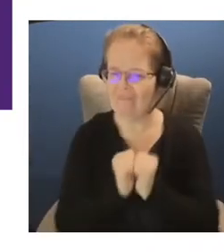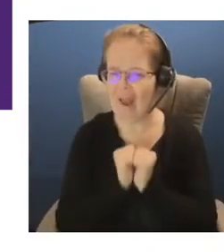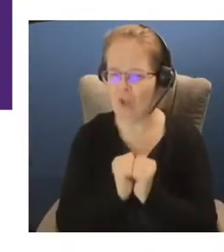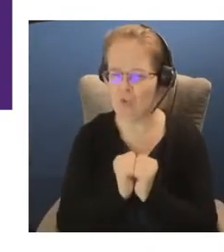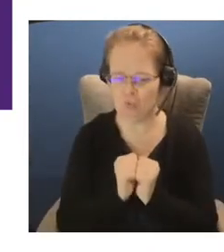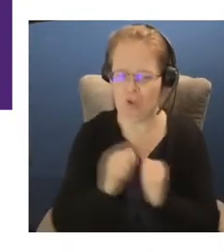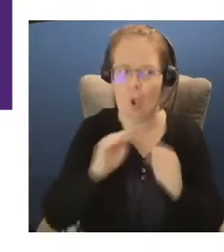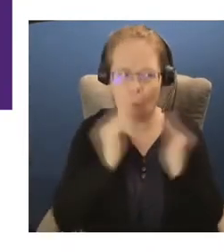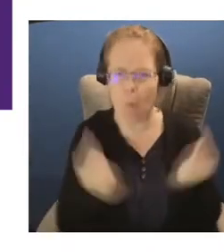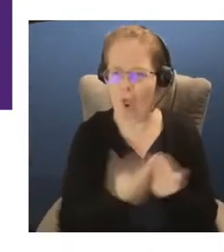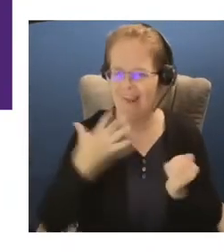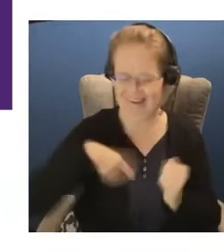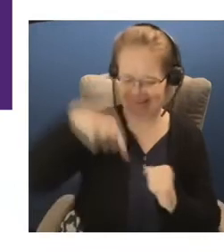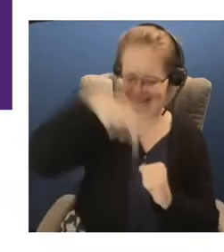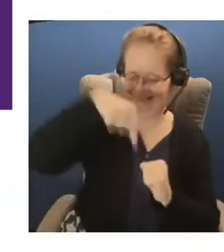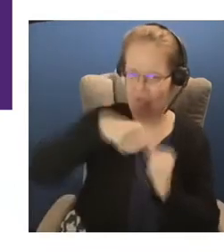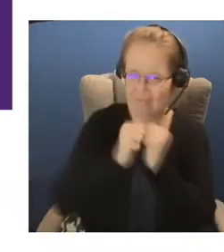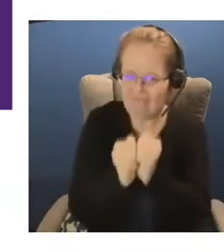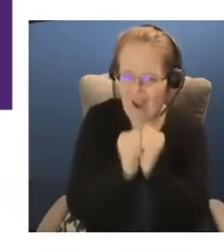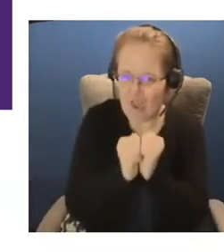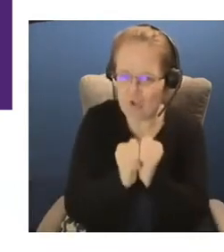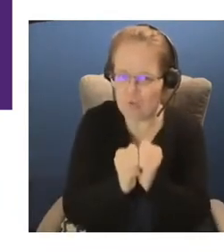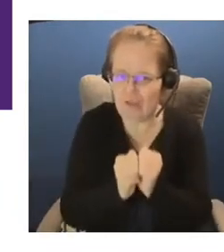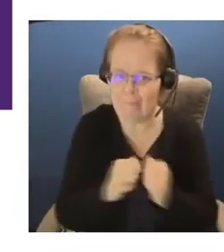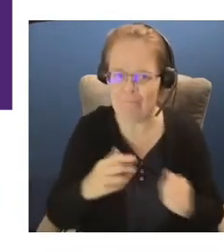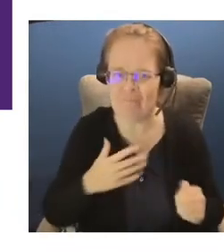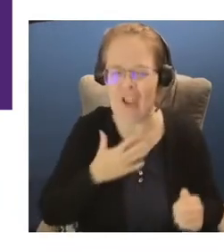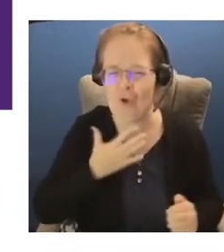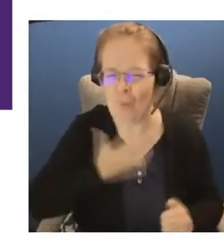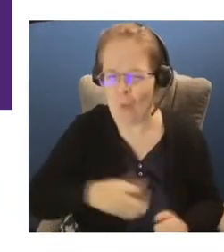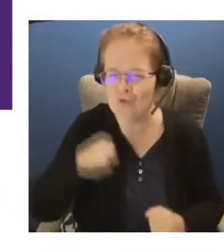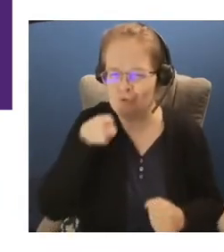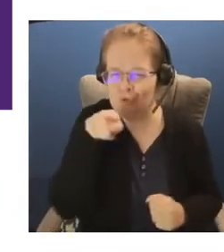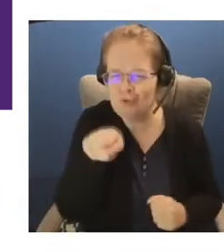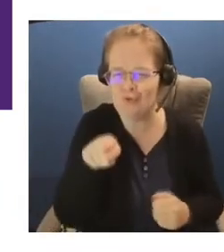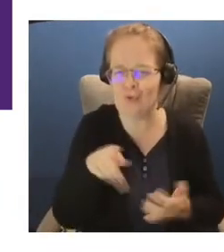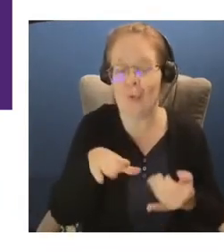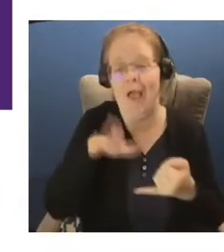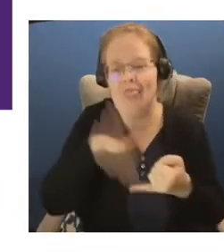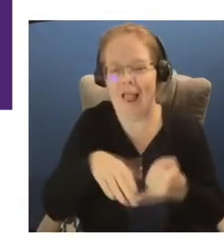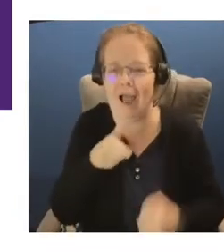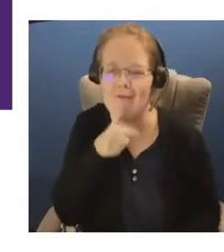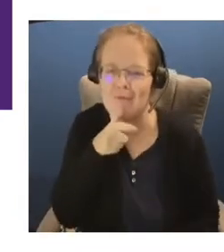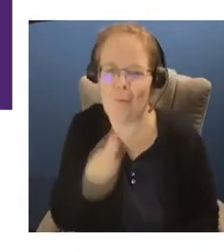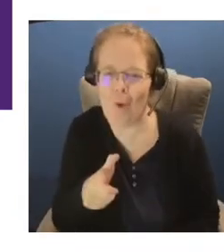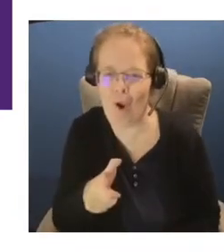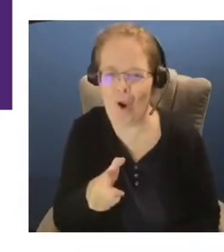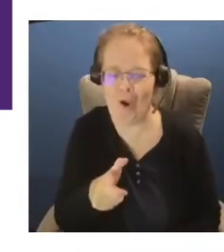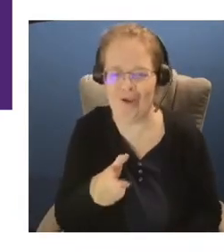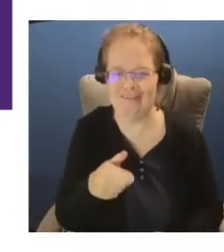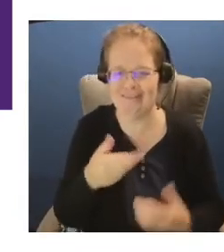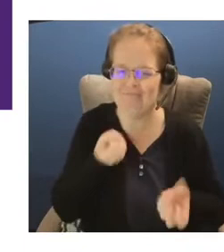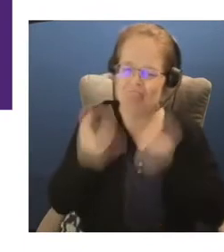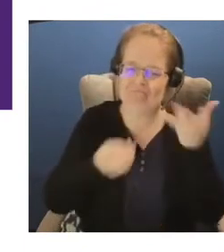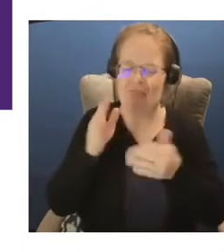that's the thing that will take us forward. So I really wanted you to have the last word speaking to that.